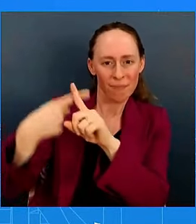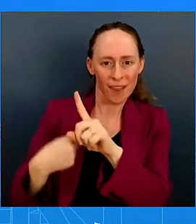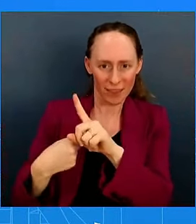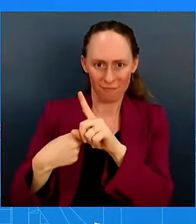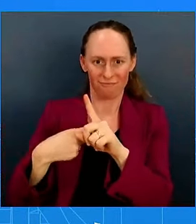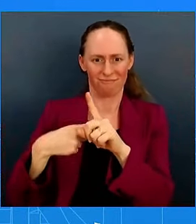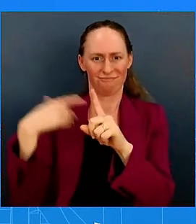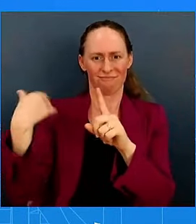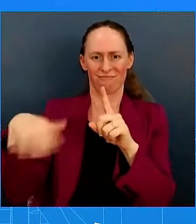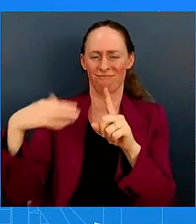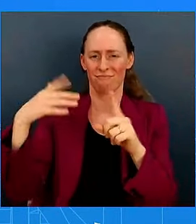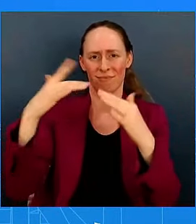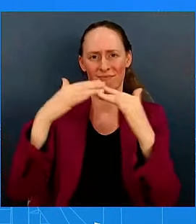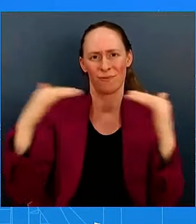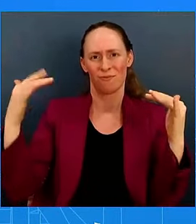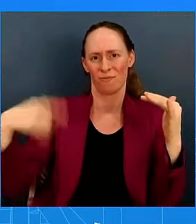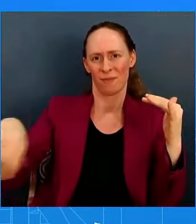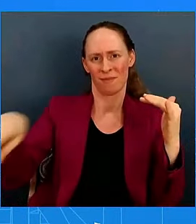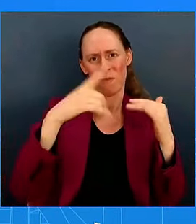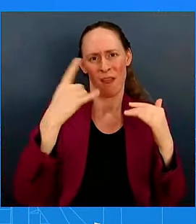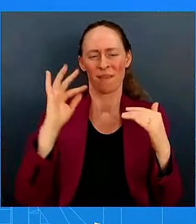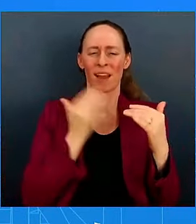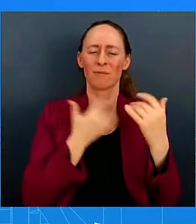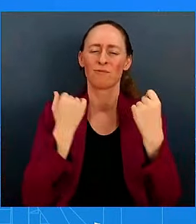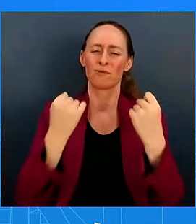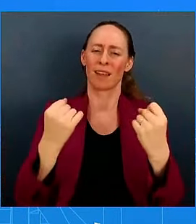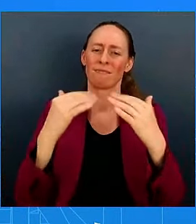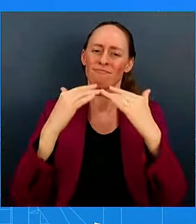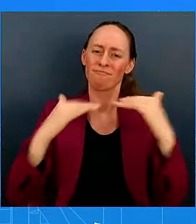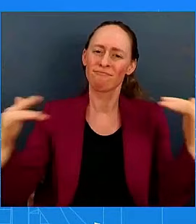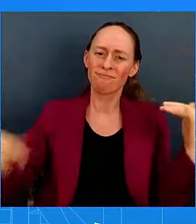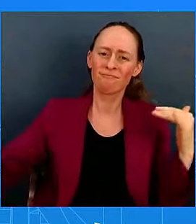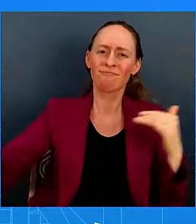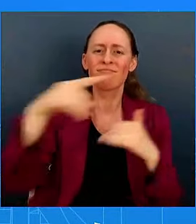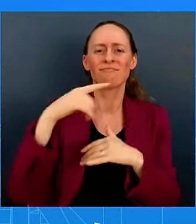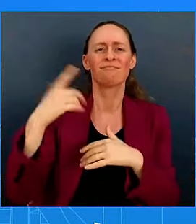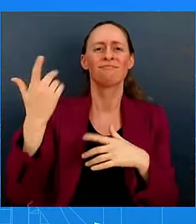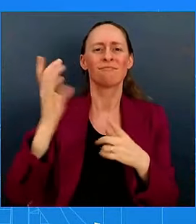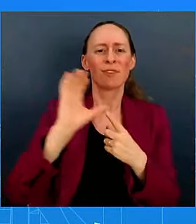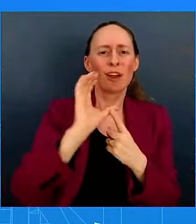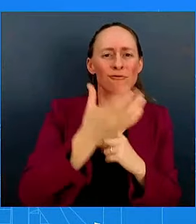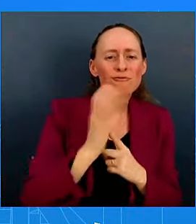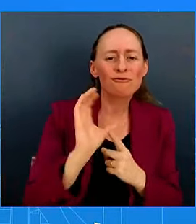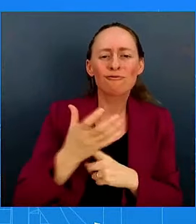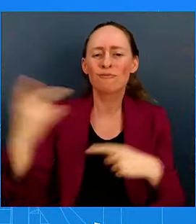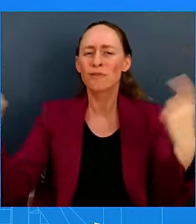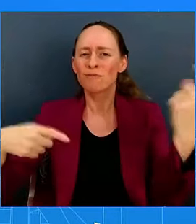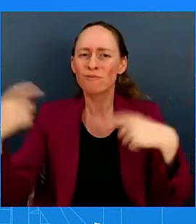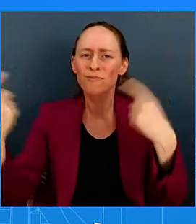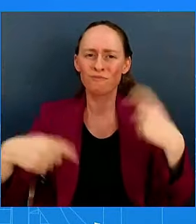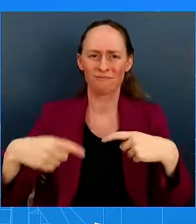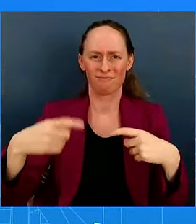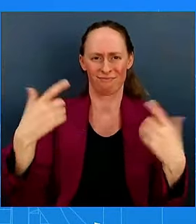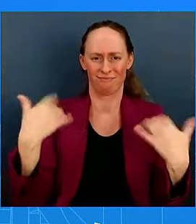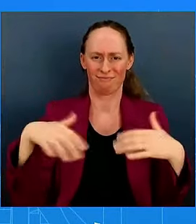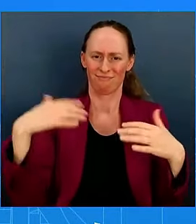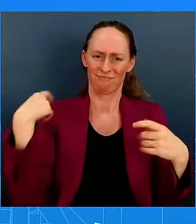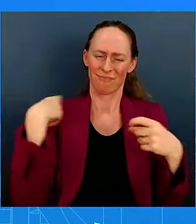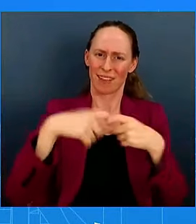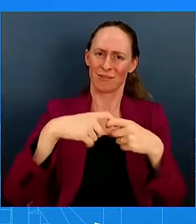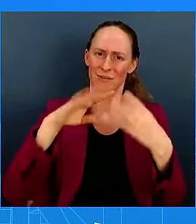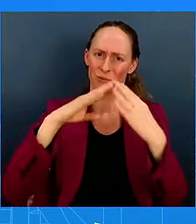This month, we honor the rich history, culture, and contributions to the Hispanic community brings to our nation.